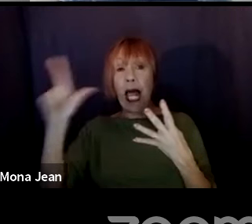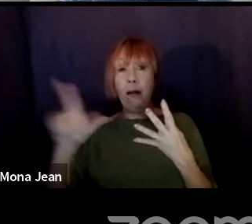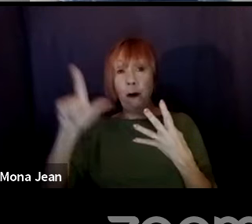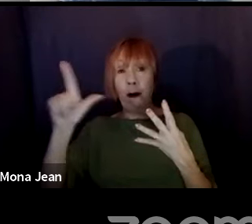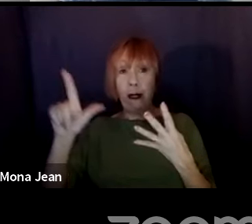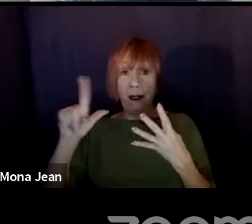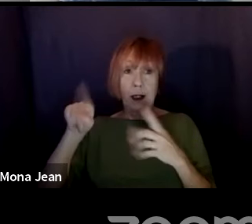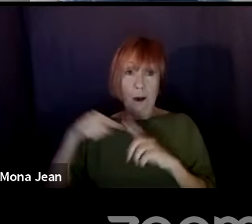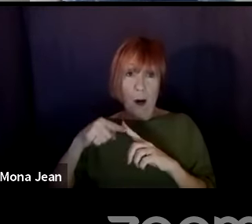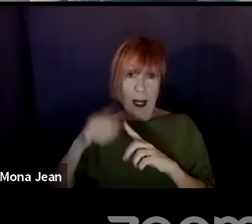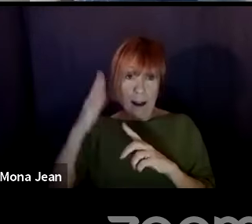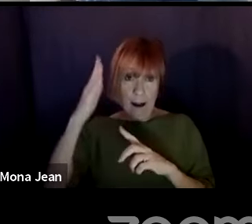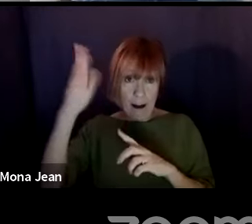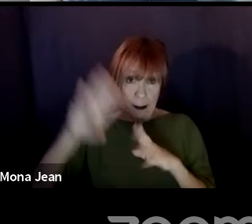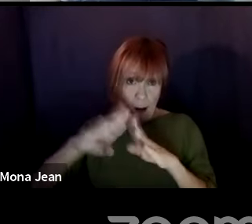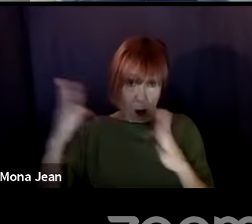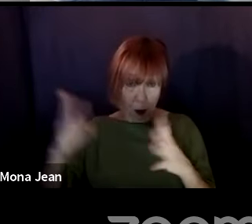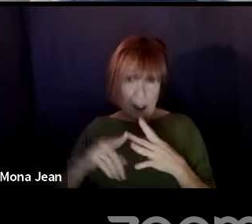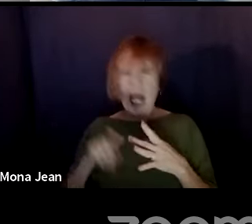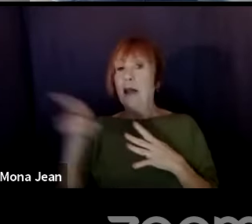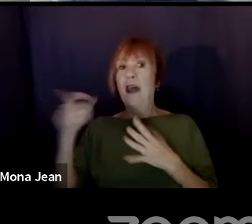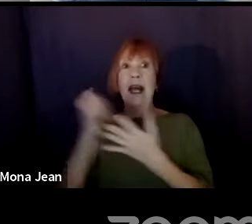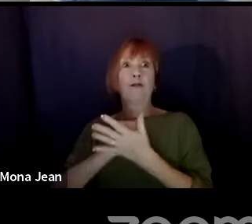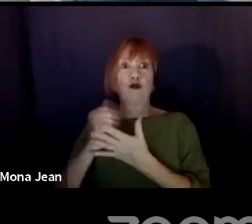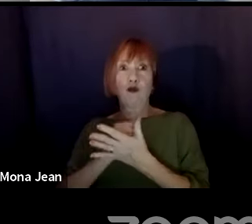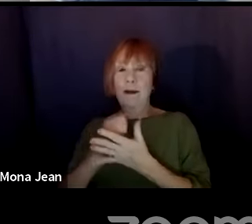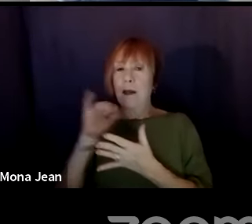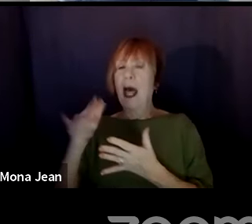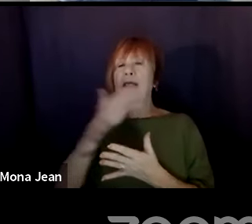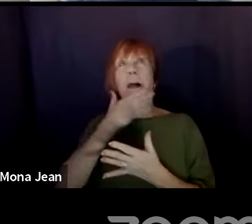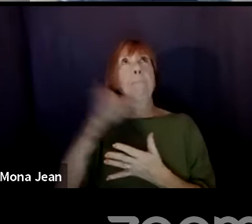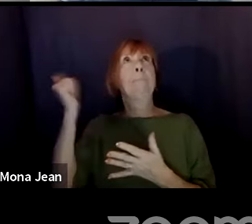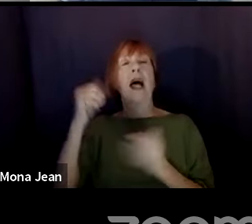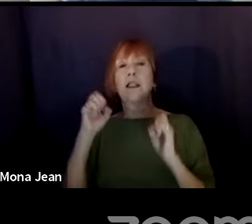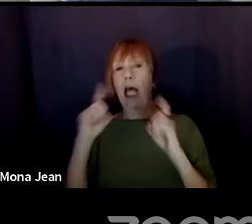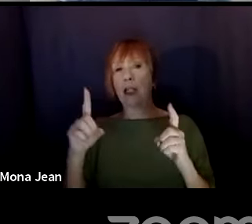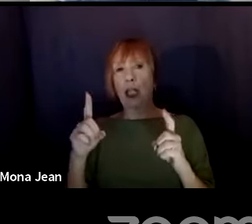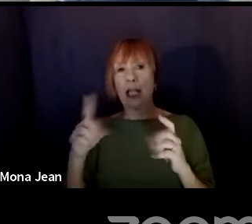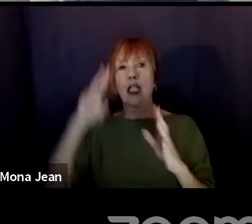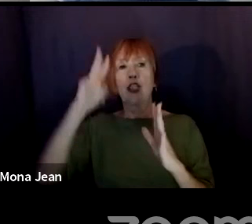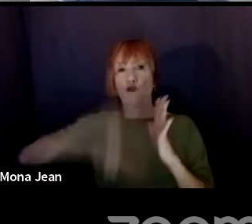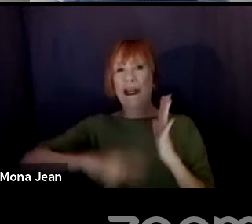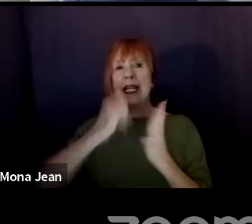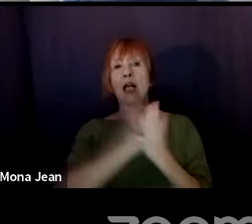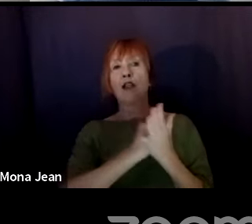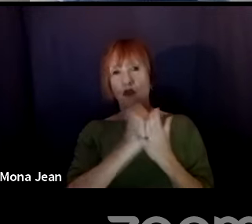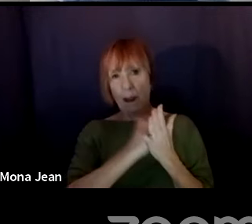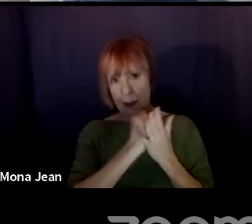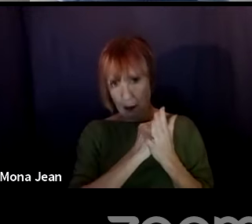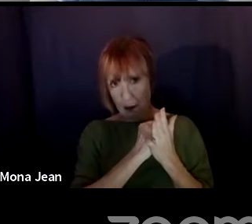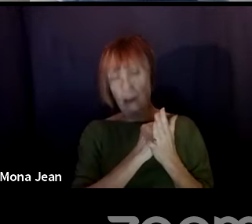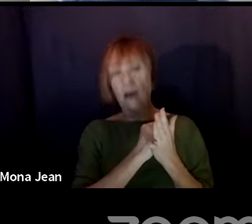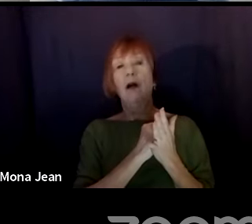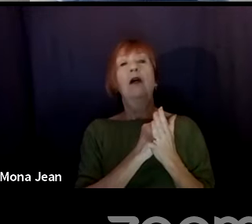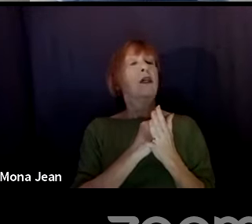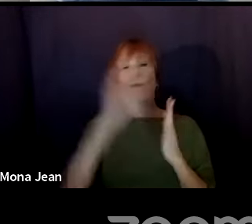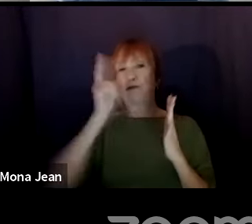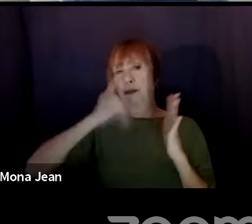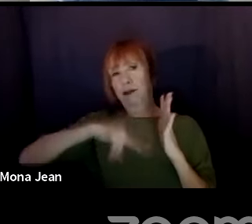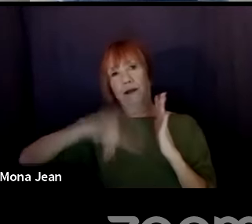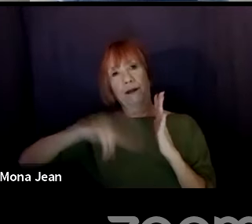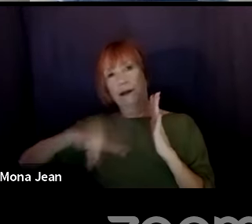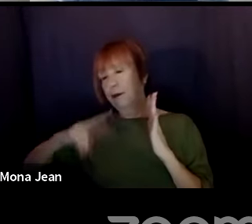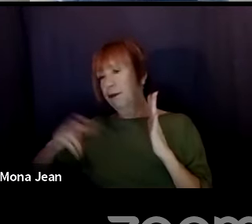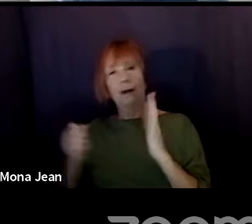They've got scripts that you can read, and that is the best education there is, is reading scripts, so you can read all the scripts